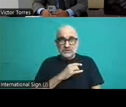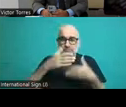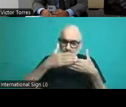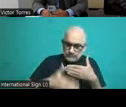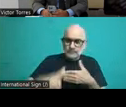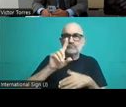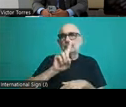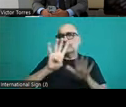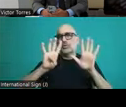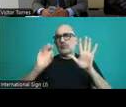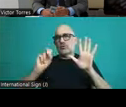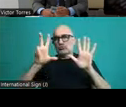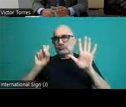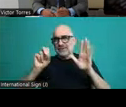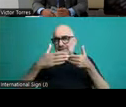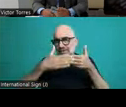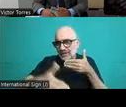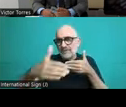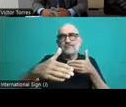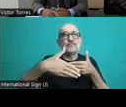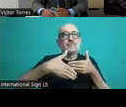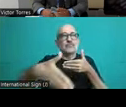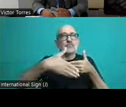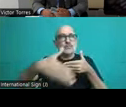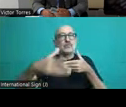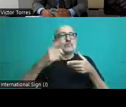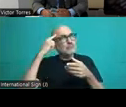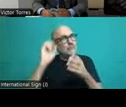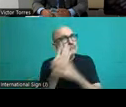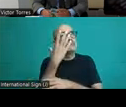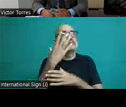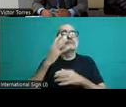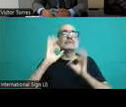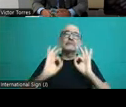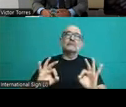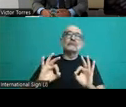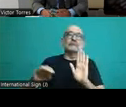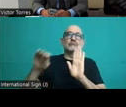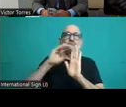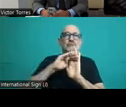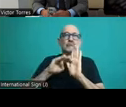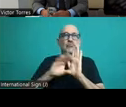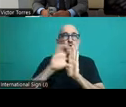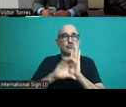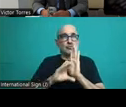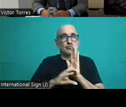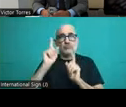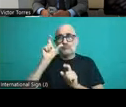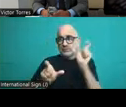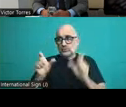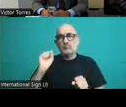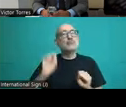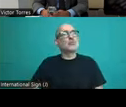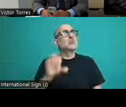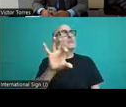choose between state and private system. And there is a